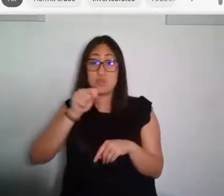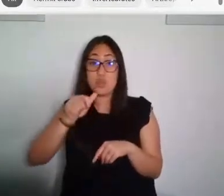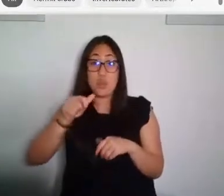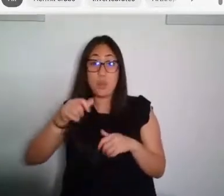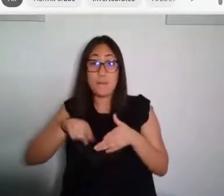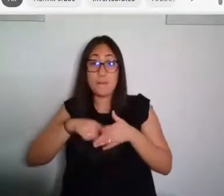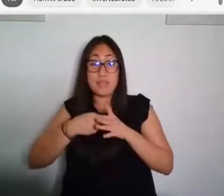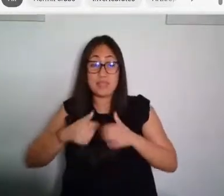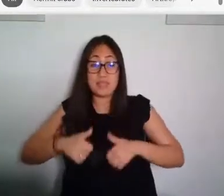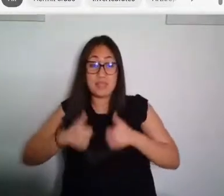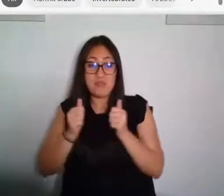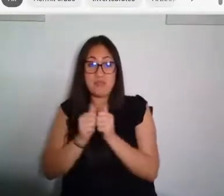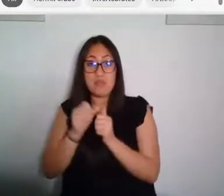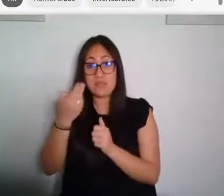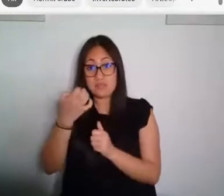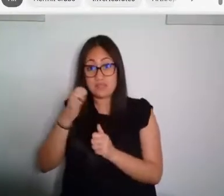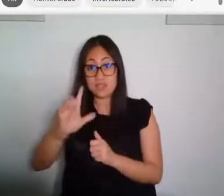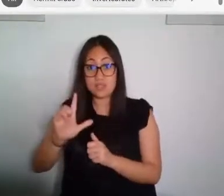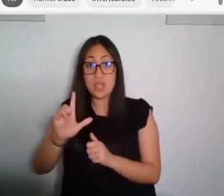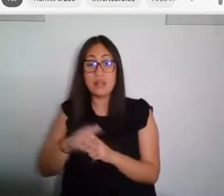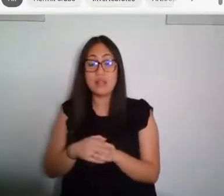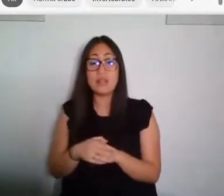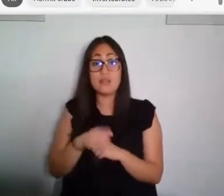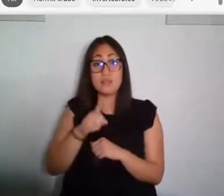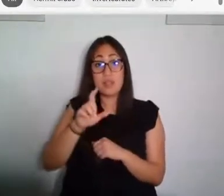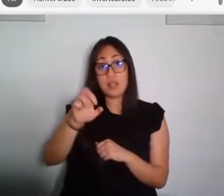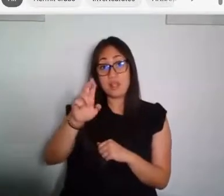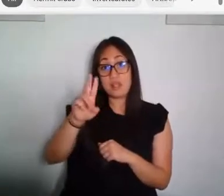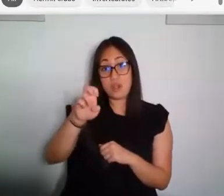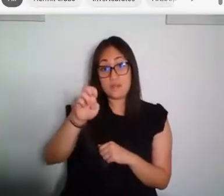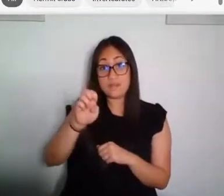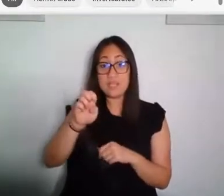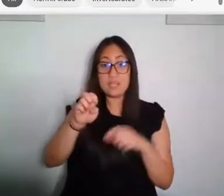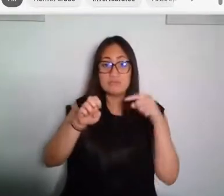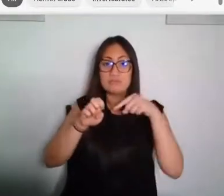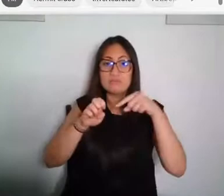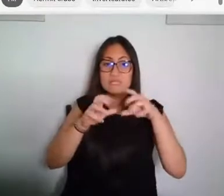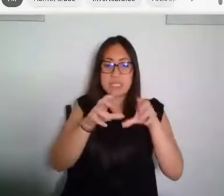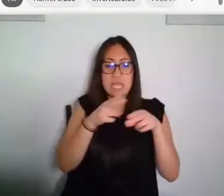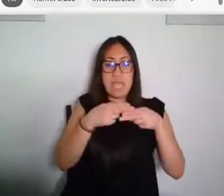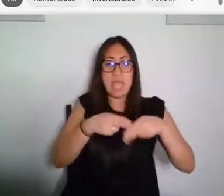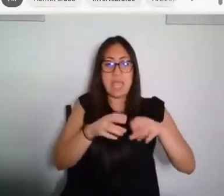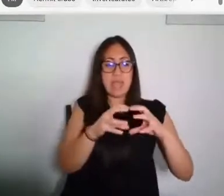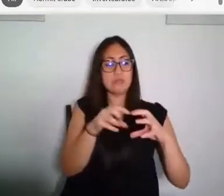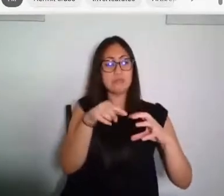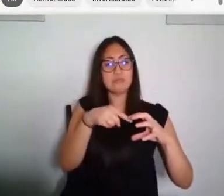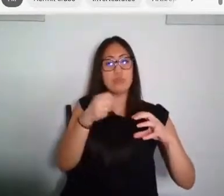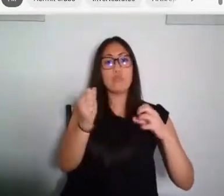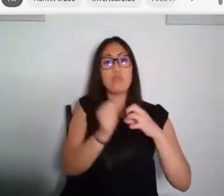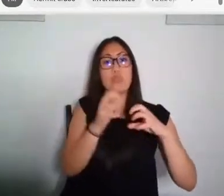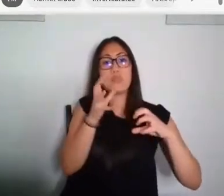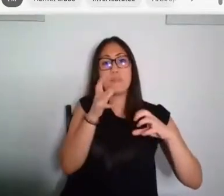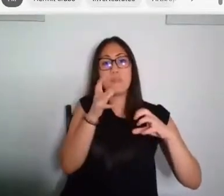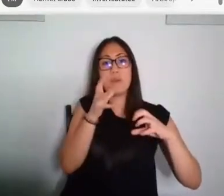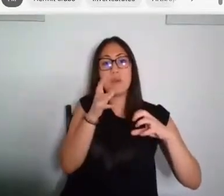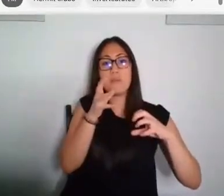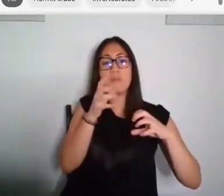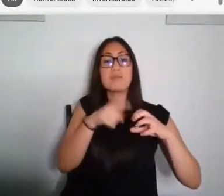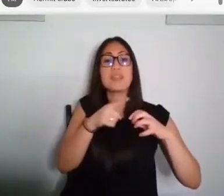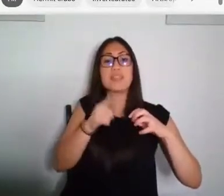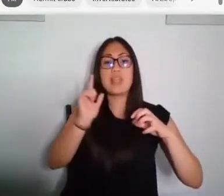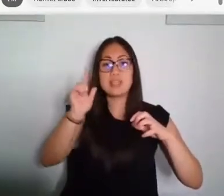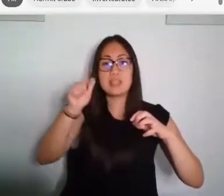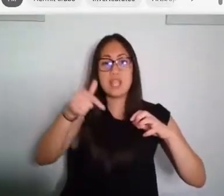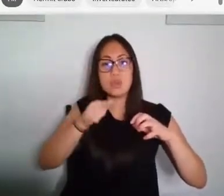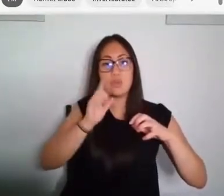usually carried around by their mother for a period of time. Breeding habits in hermit crabs can differ significantly with the species. But in